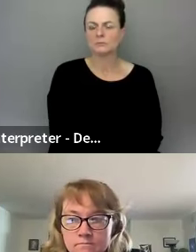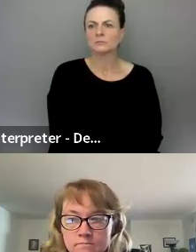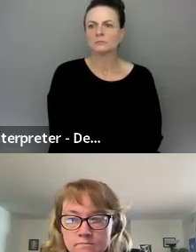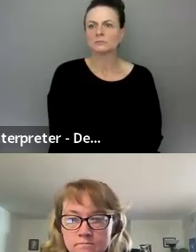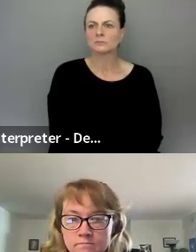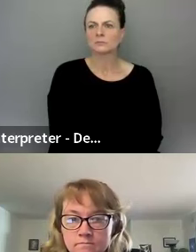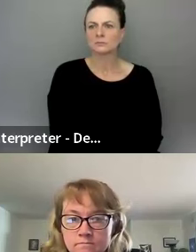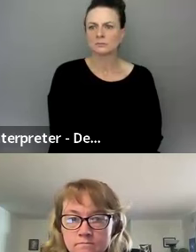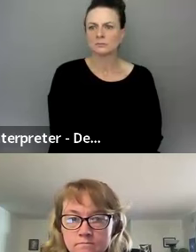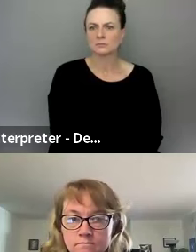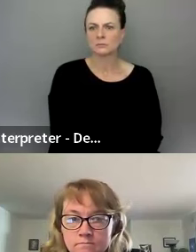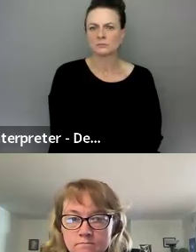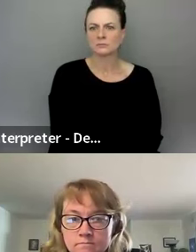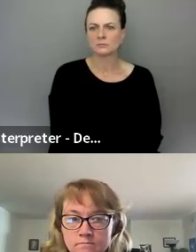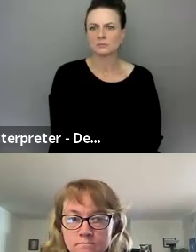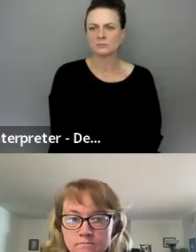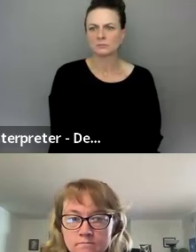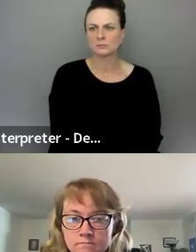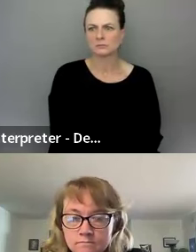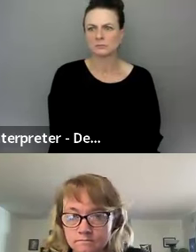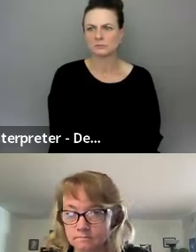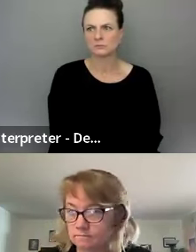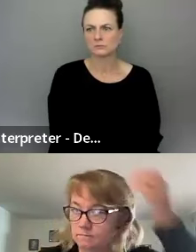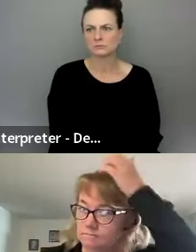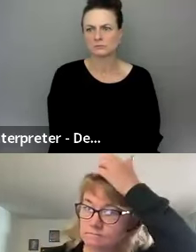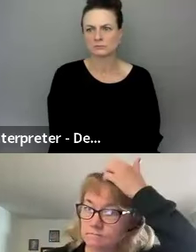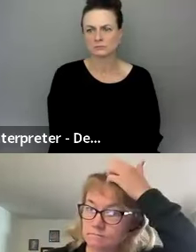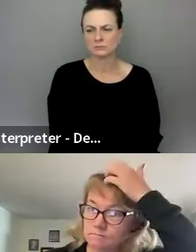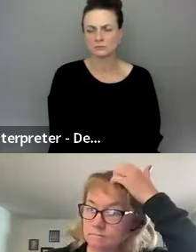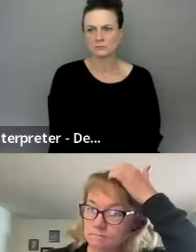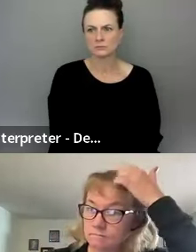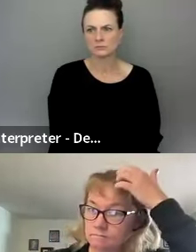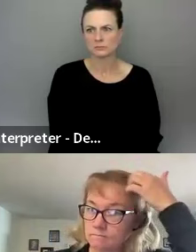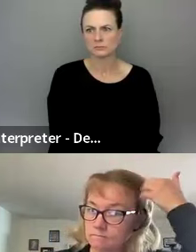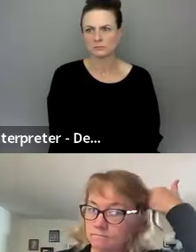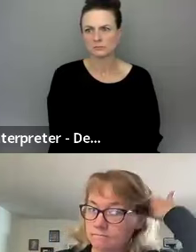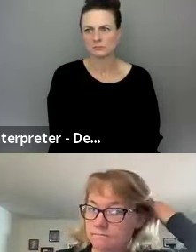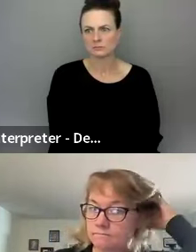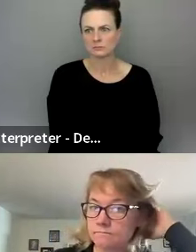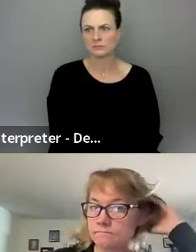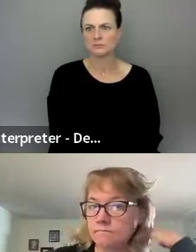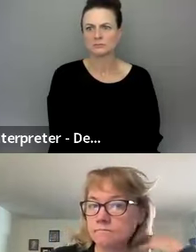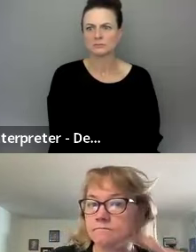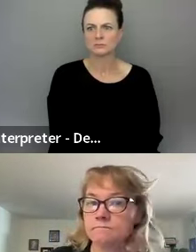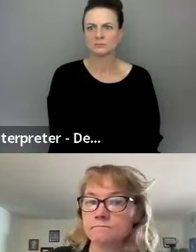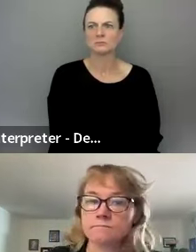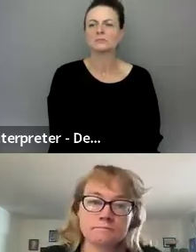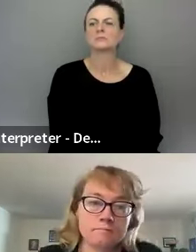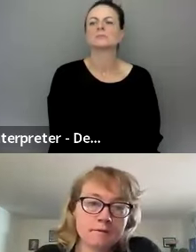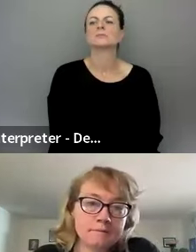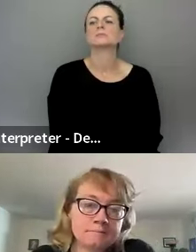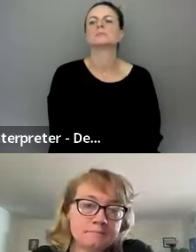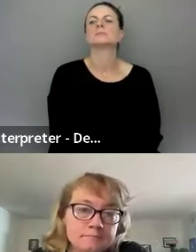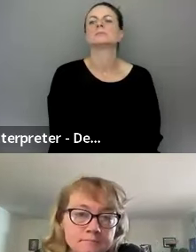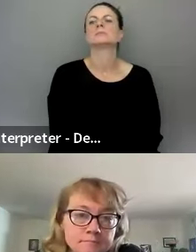email that they sent. Uh, I was suggesting a blog post, a guide with all the activities so that